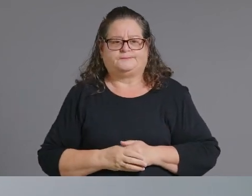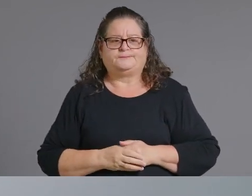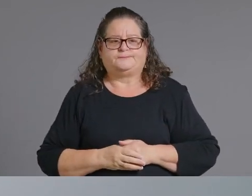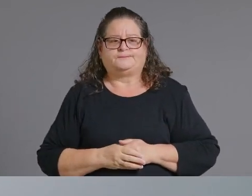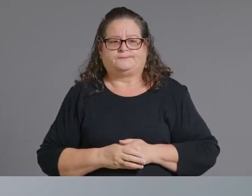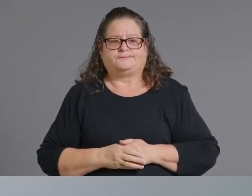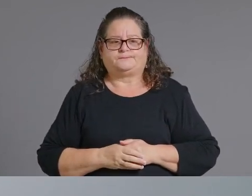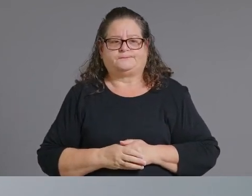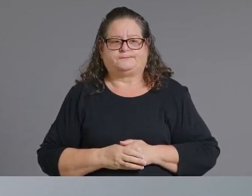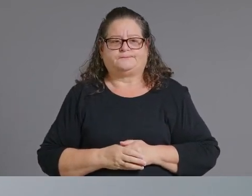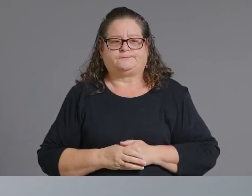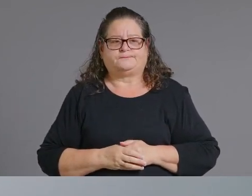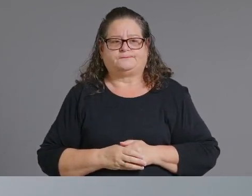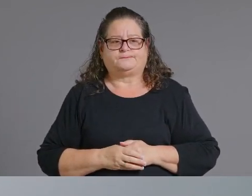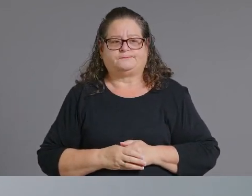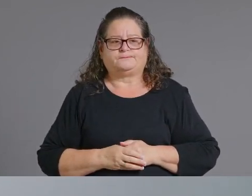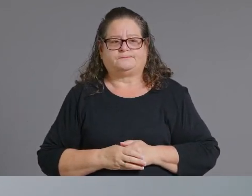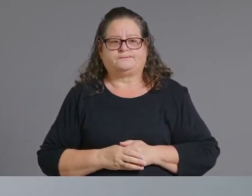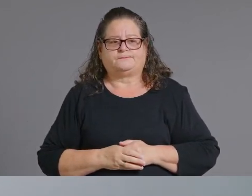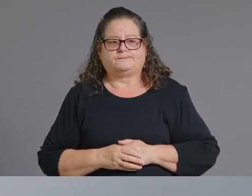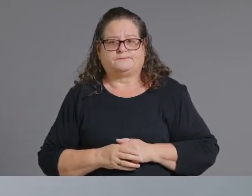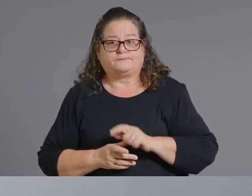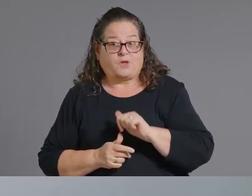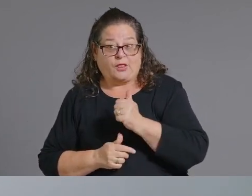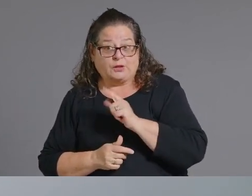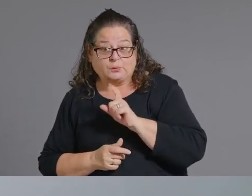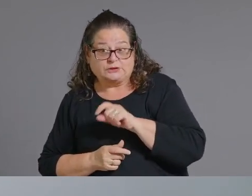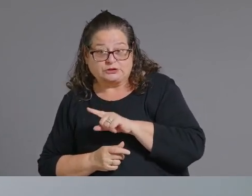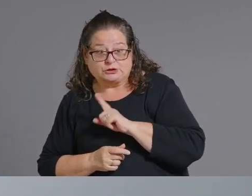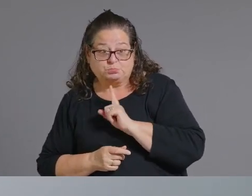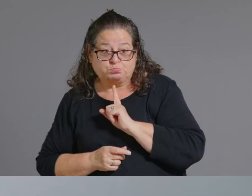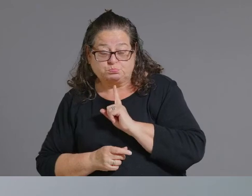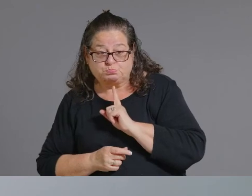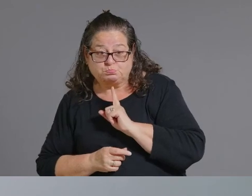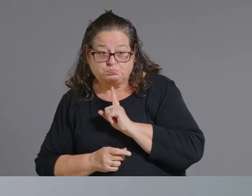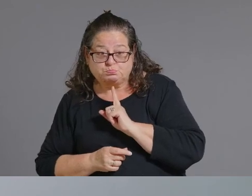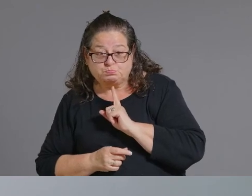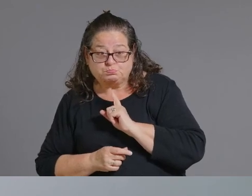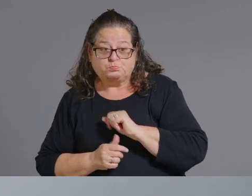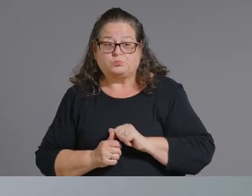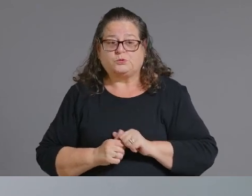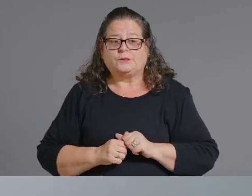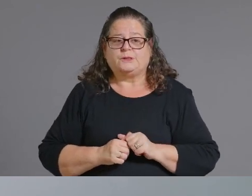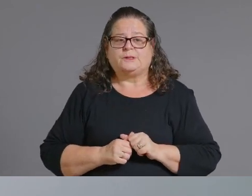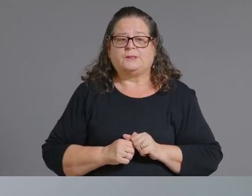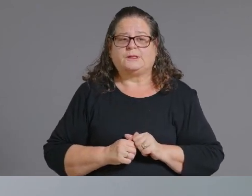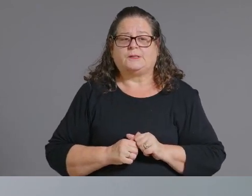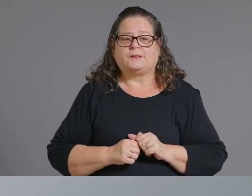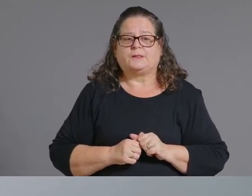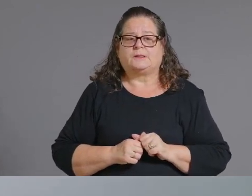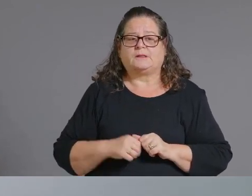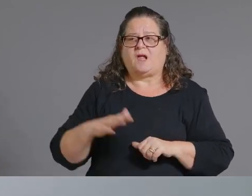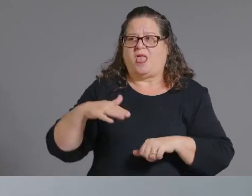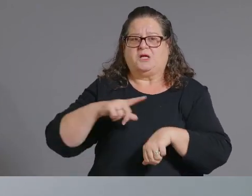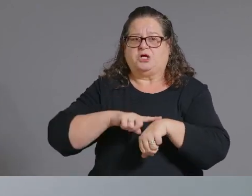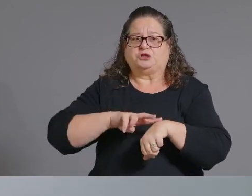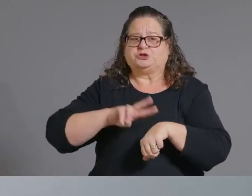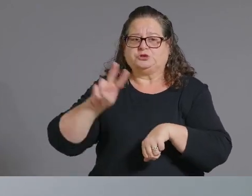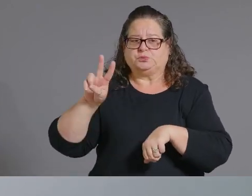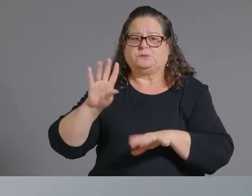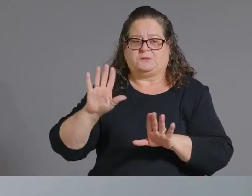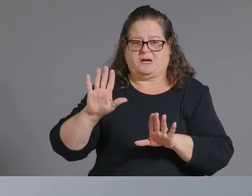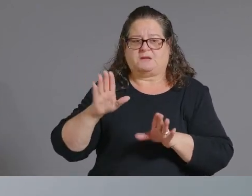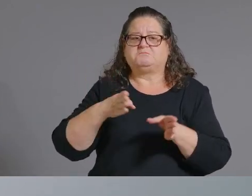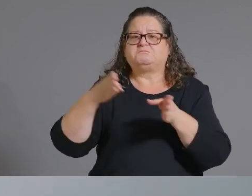you have another question um dr chris it's not quite two o'clock and bud foster is back with another question